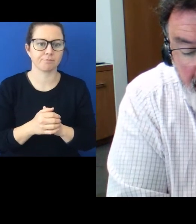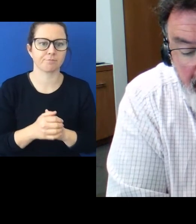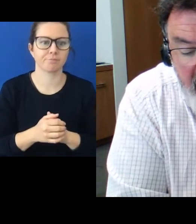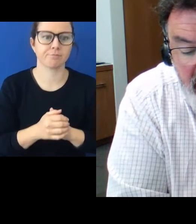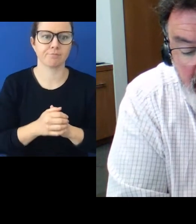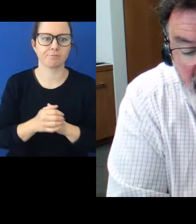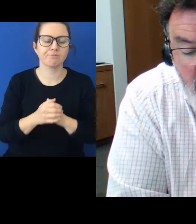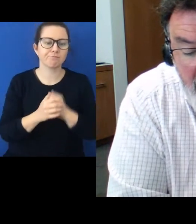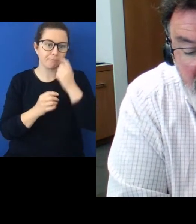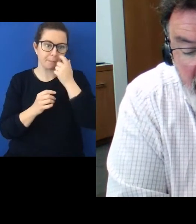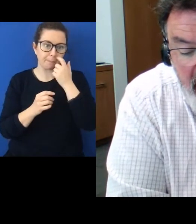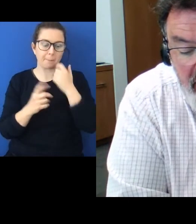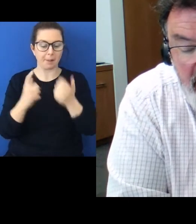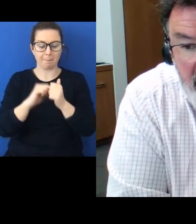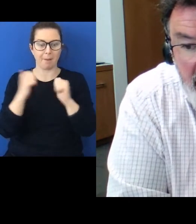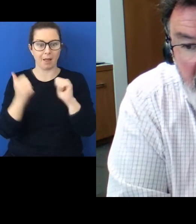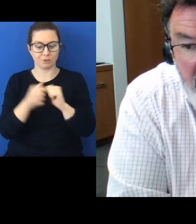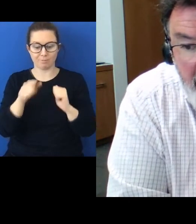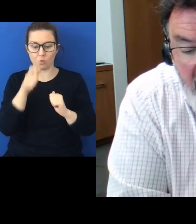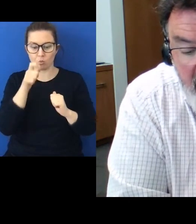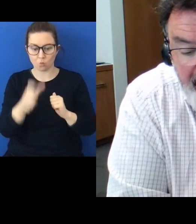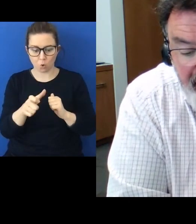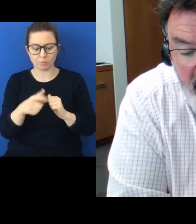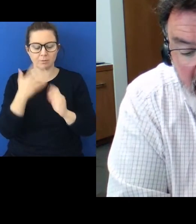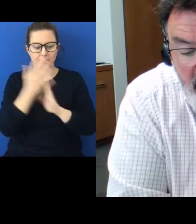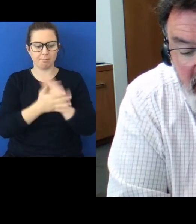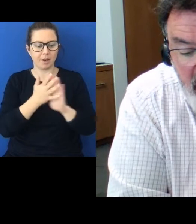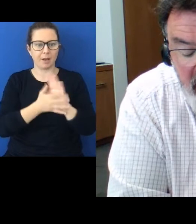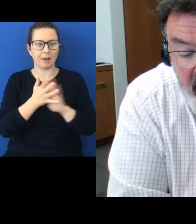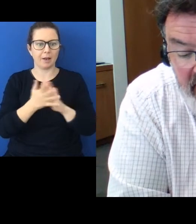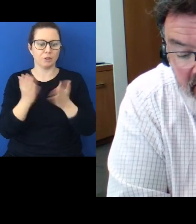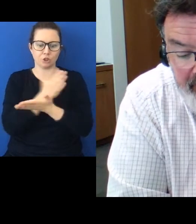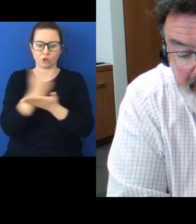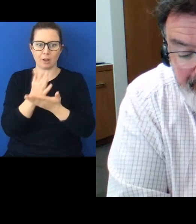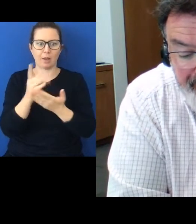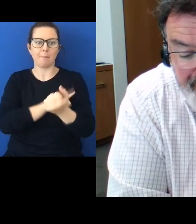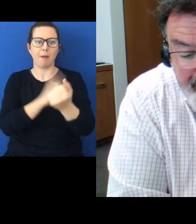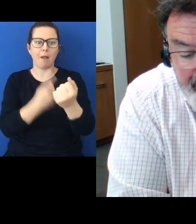Partnership is a word that denotes sharing power and responsibility.